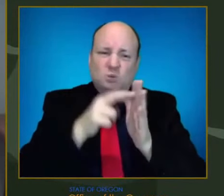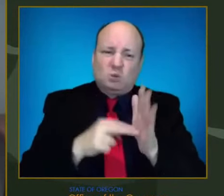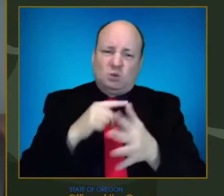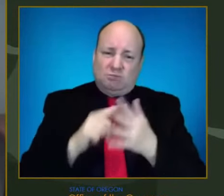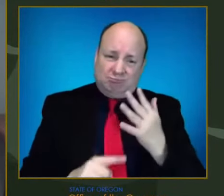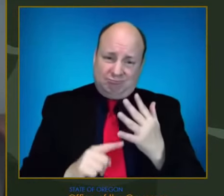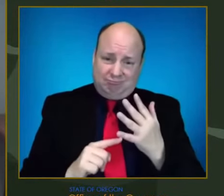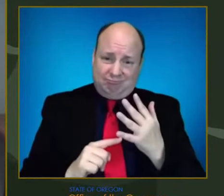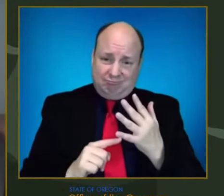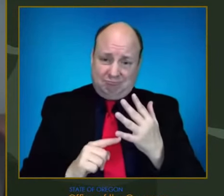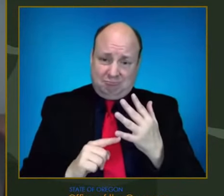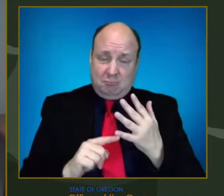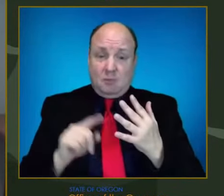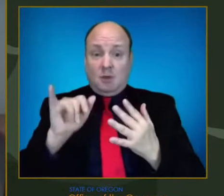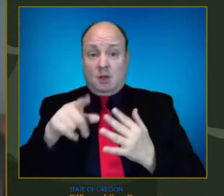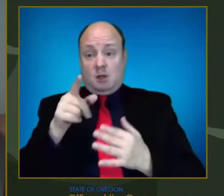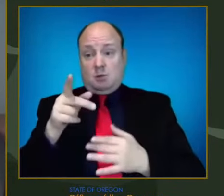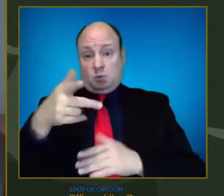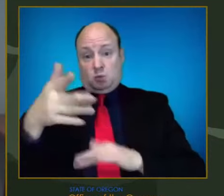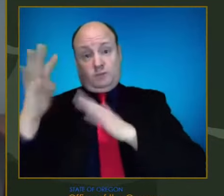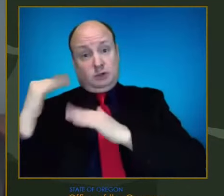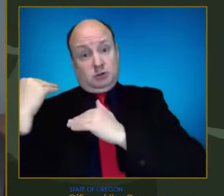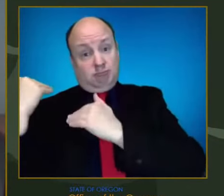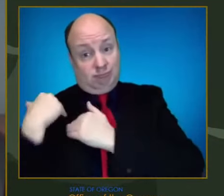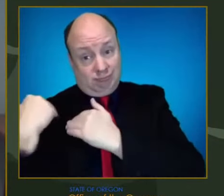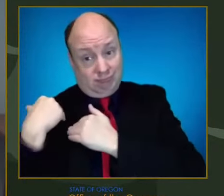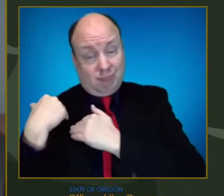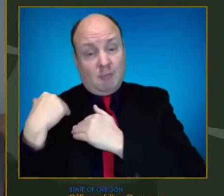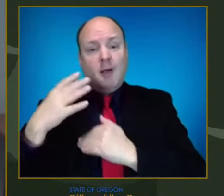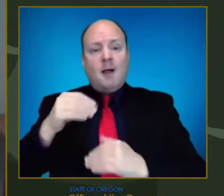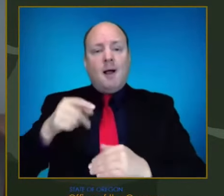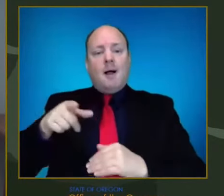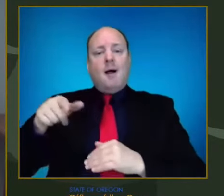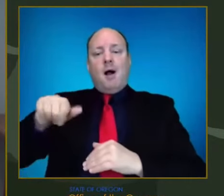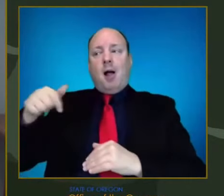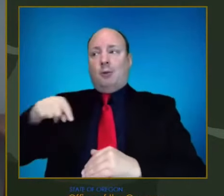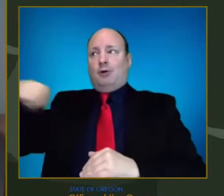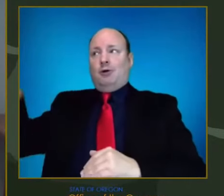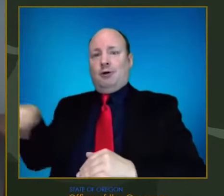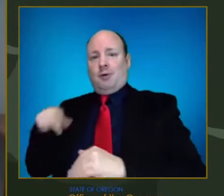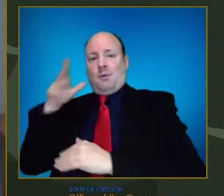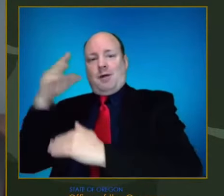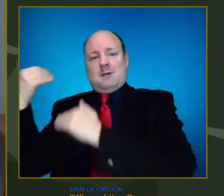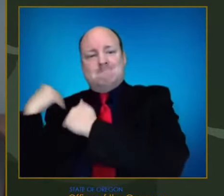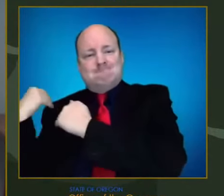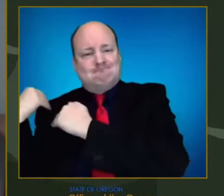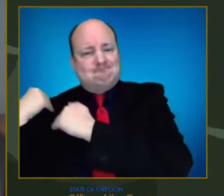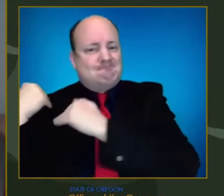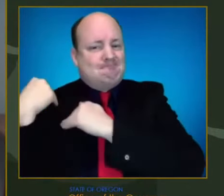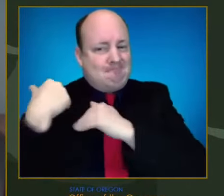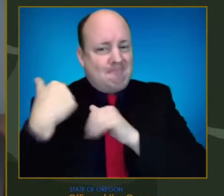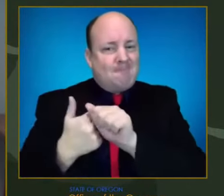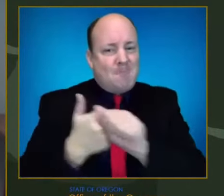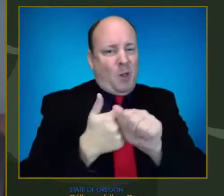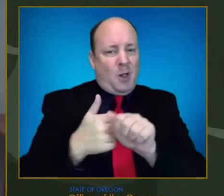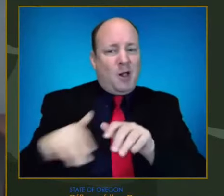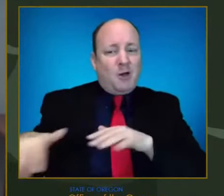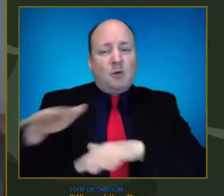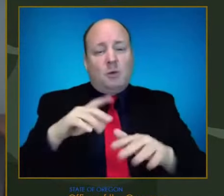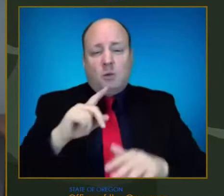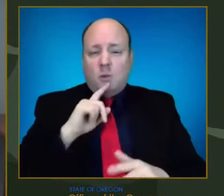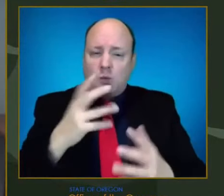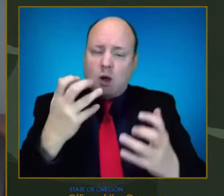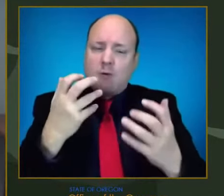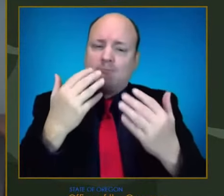which is being present and able to deliver upon the services that everyone needs. Thank you again for inviting me to